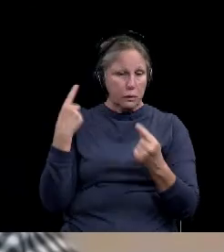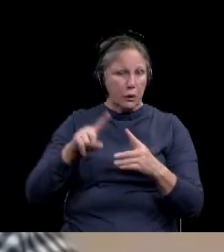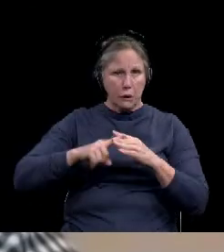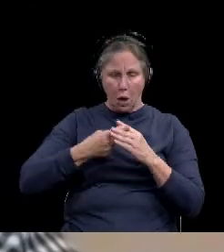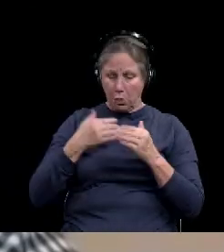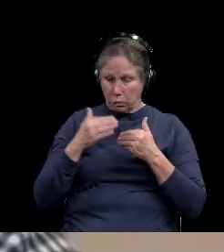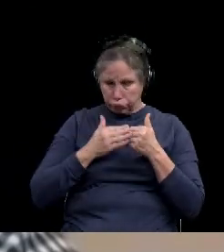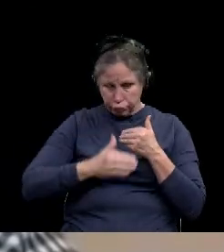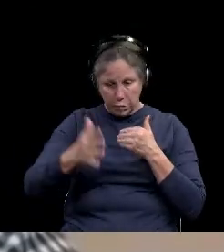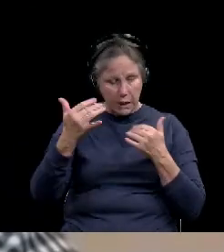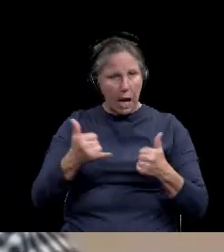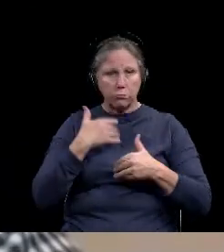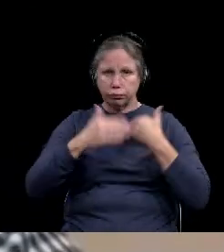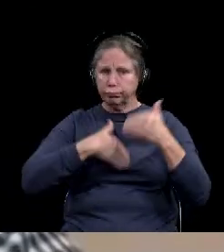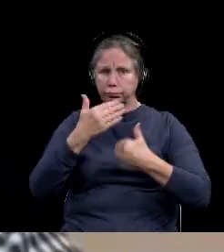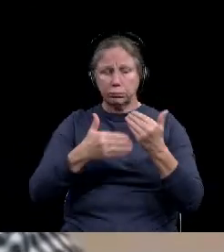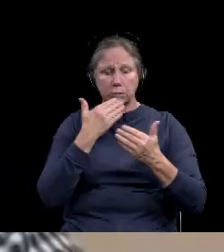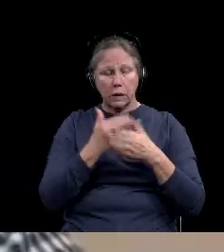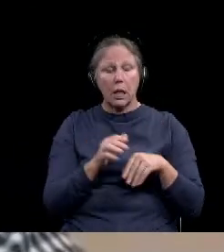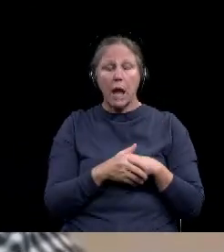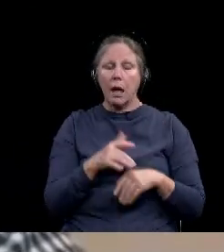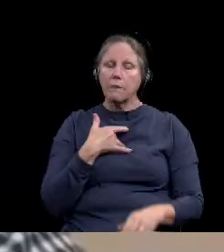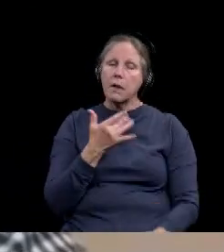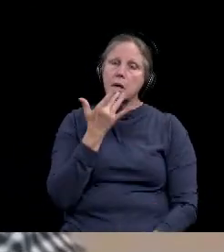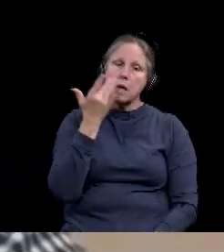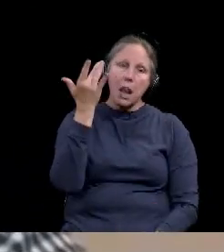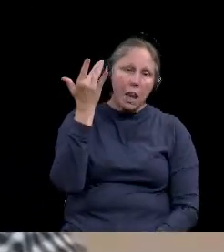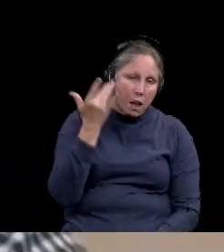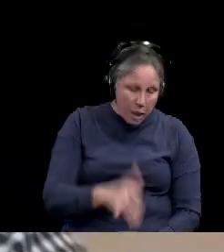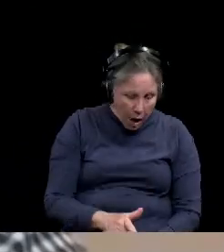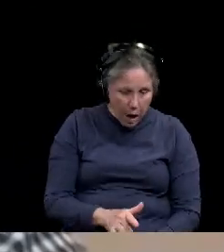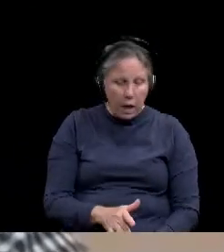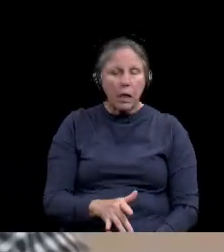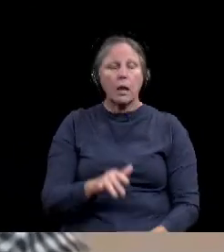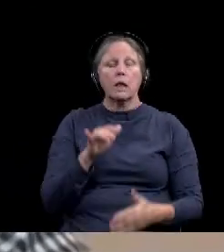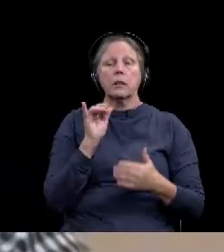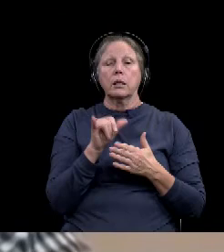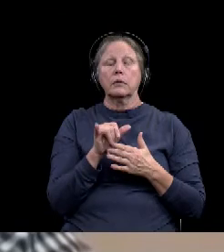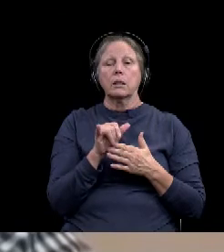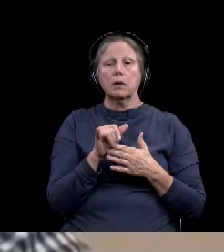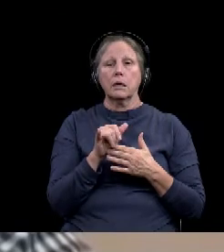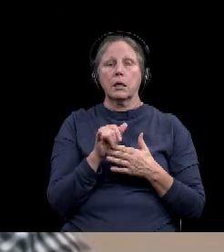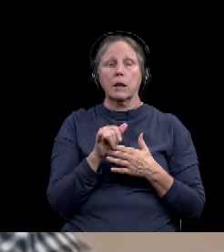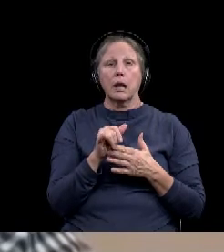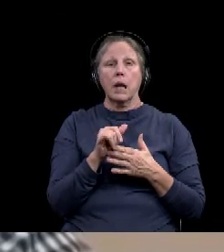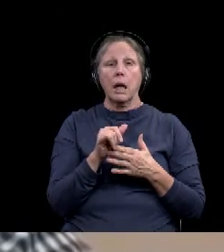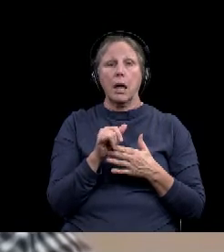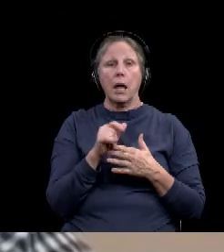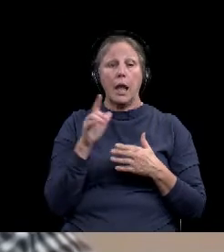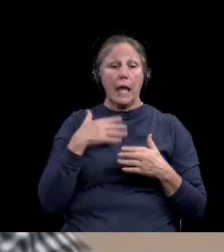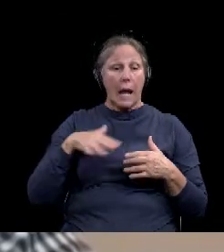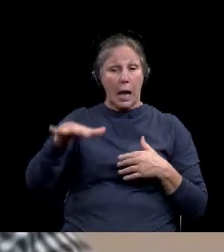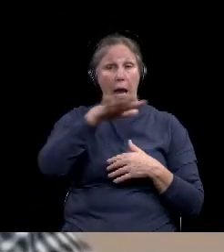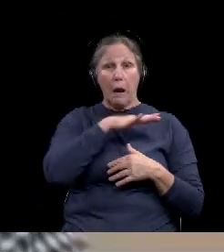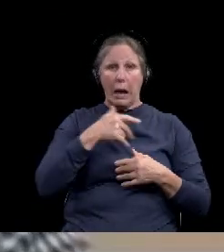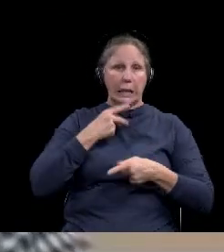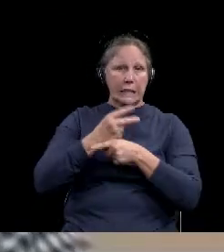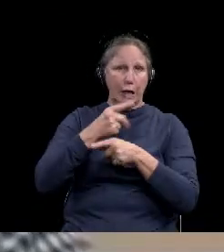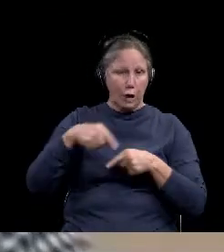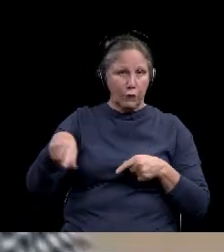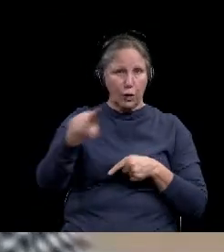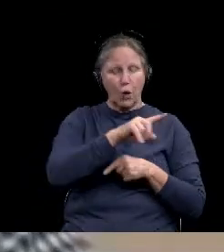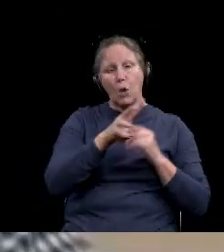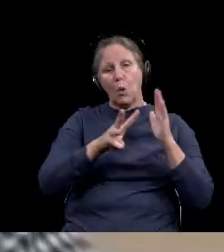I am so blessed and, uh, thankful to get, to take care of the people of McLennan County and Waco